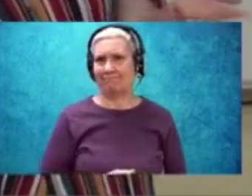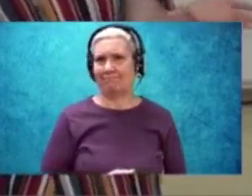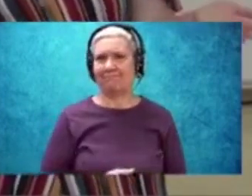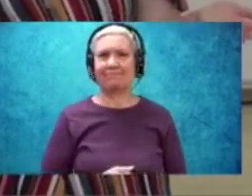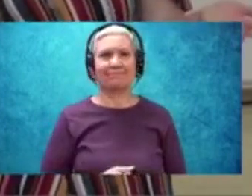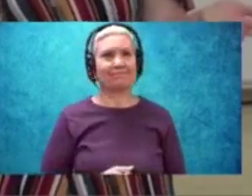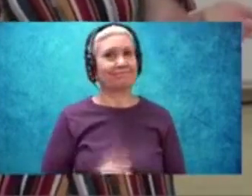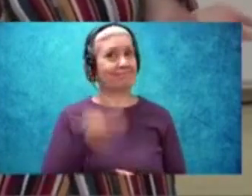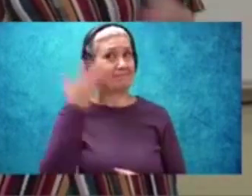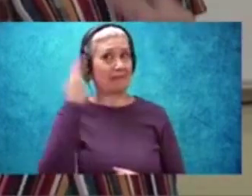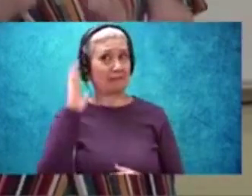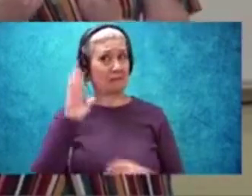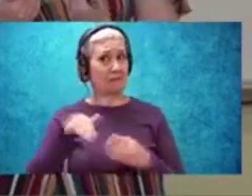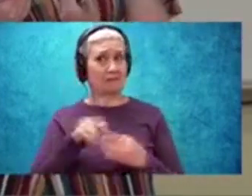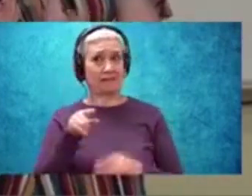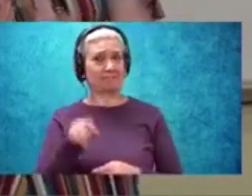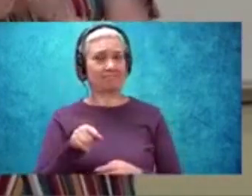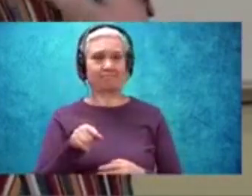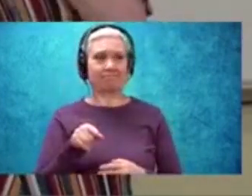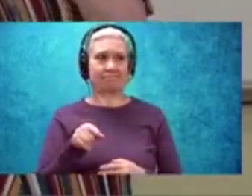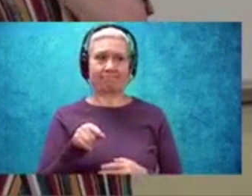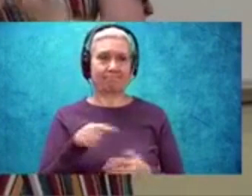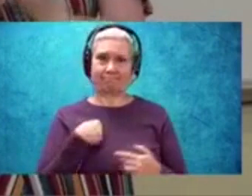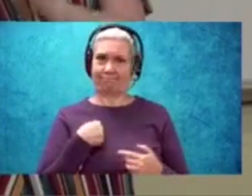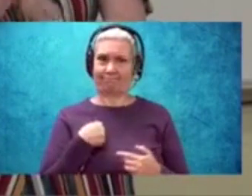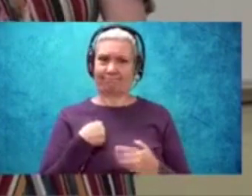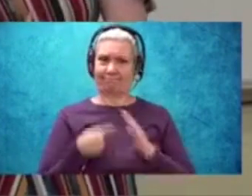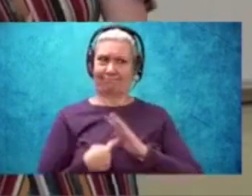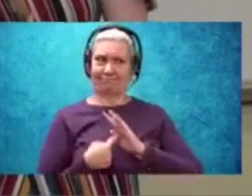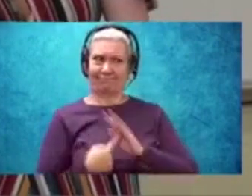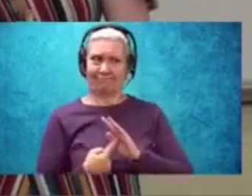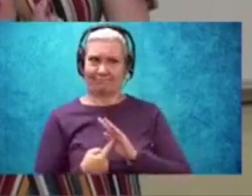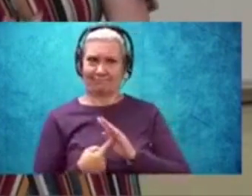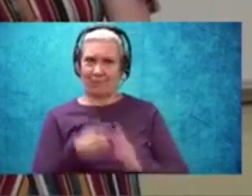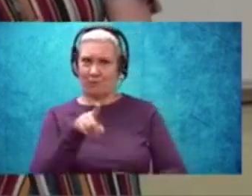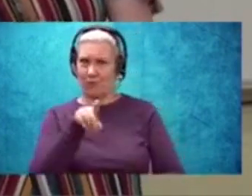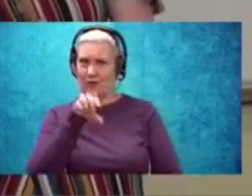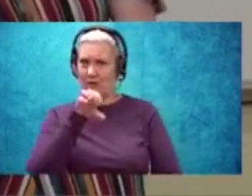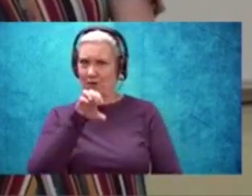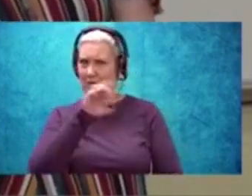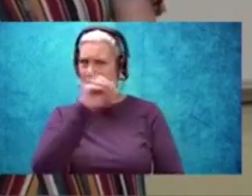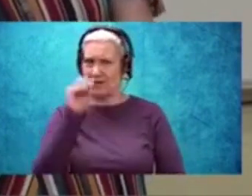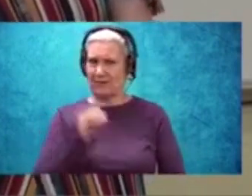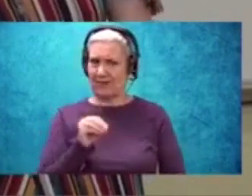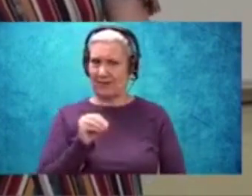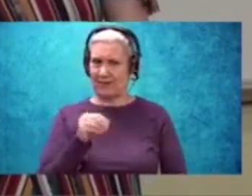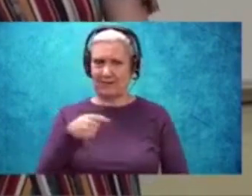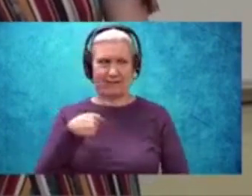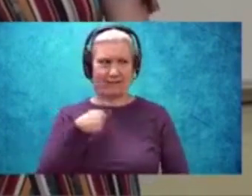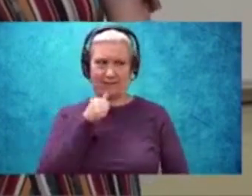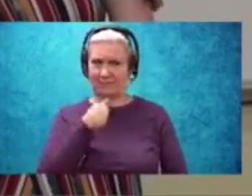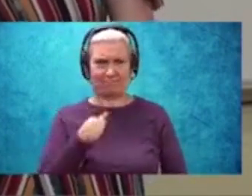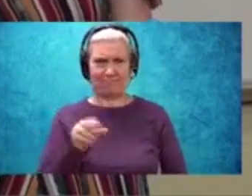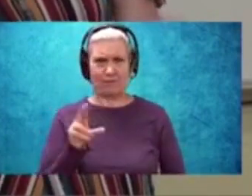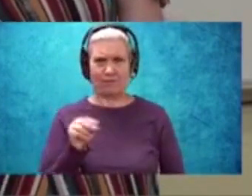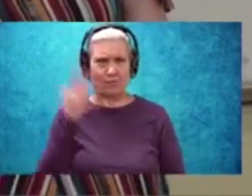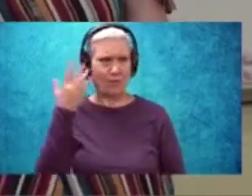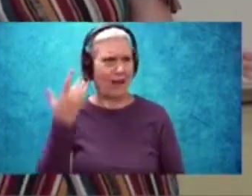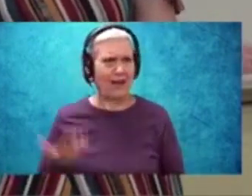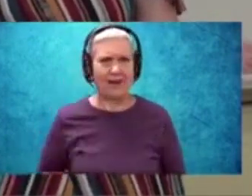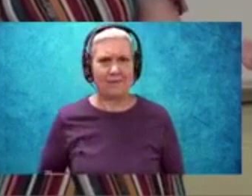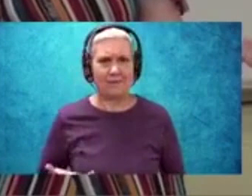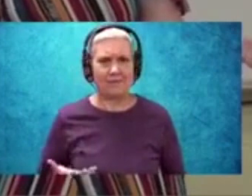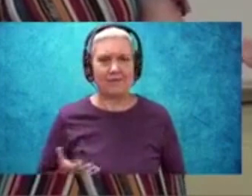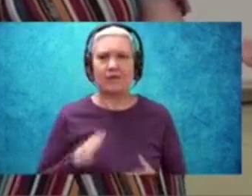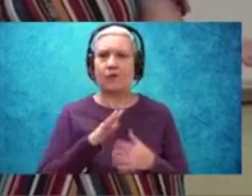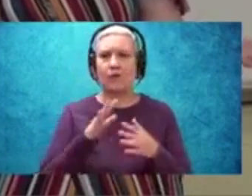I don't know about you, but I don't show people the true 100% of who I am. Why? Because we don't